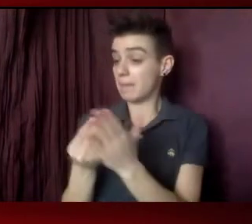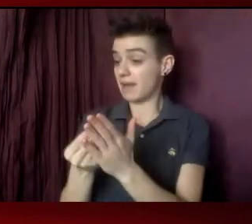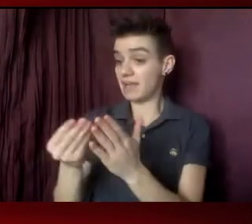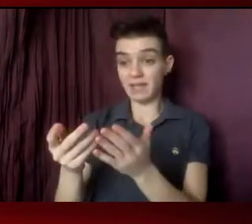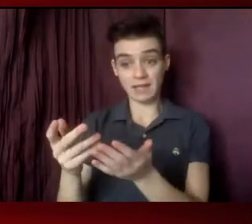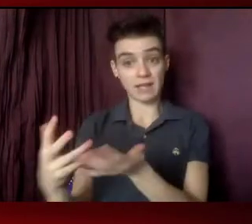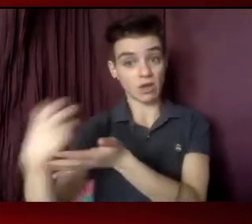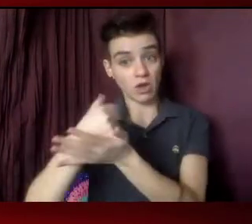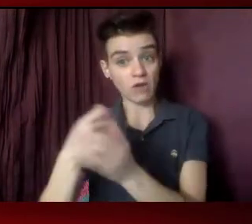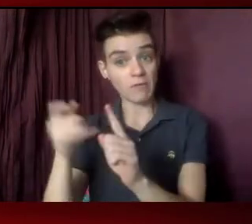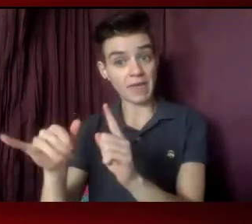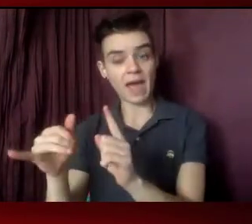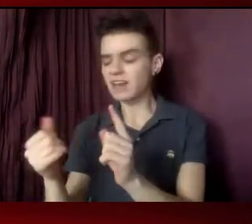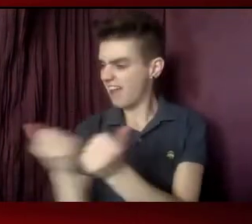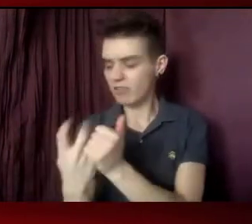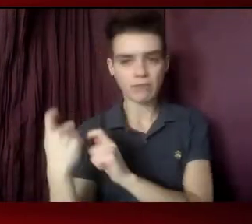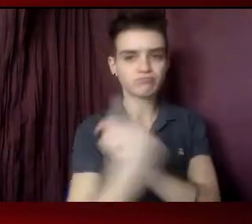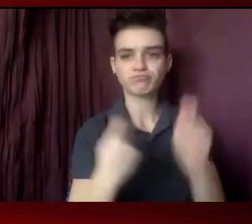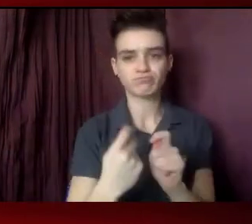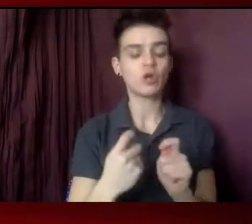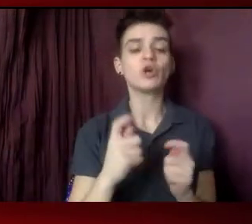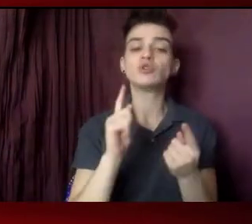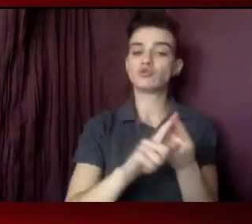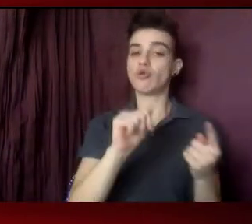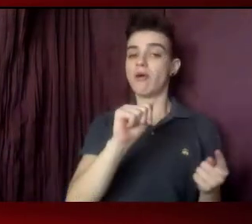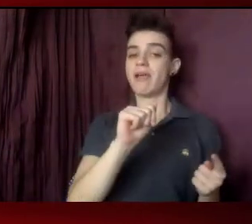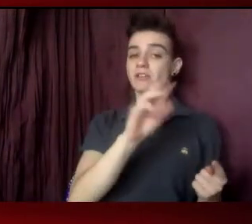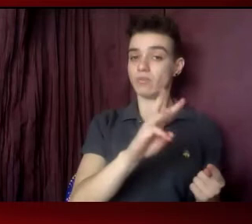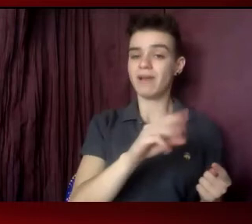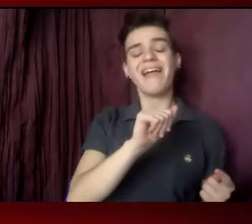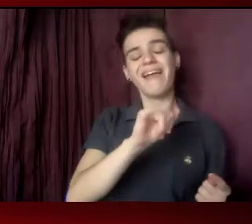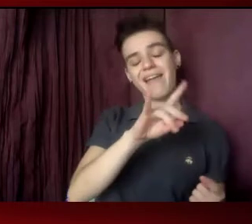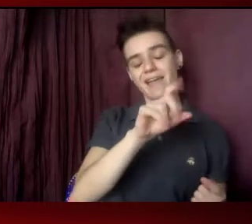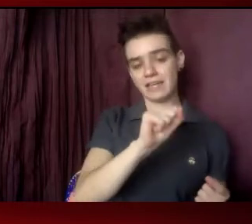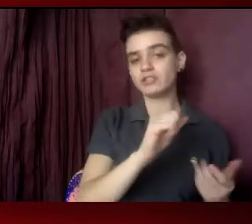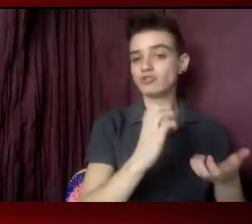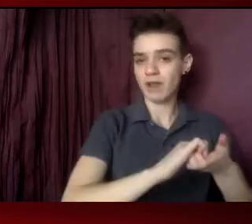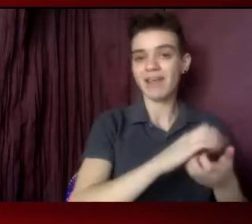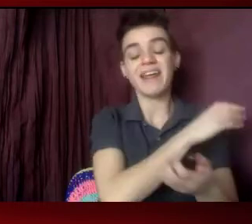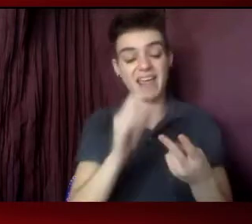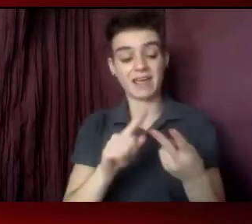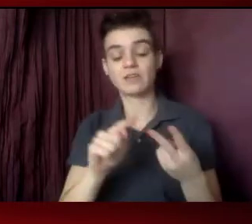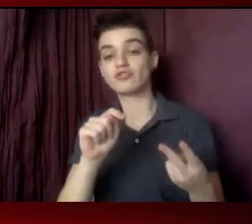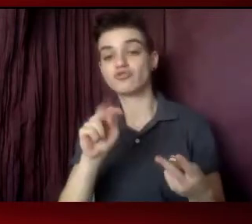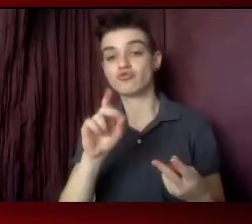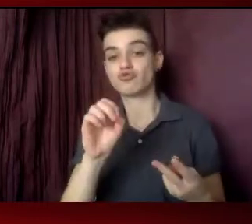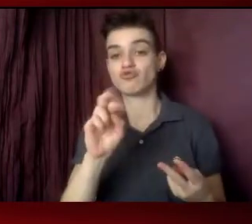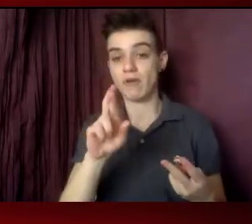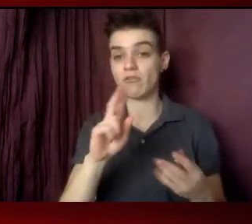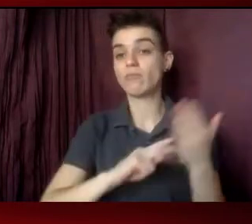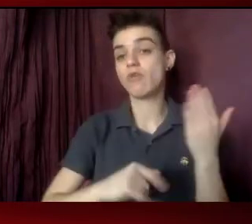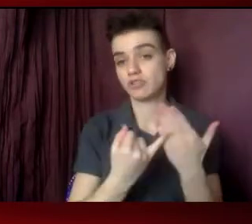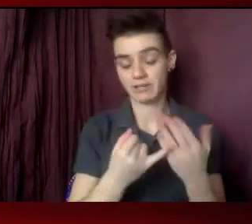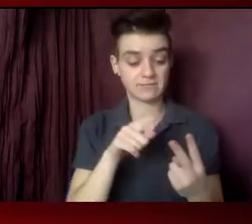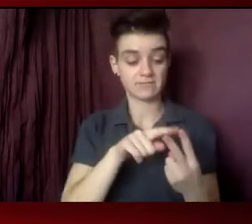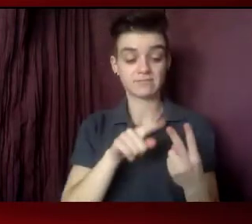to AIDS United and to the Trevor Project. And the Trevor Project is one of our newest sponsors for AIDS Watch this year.